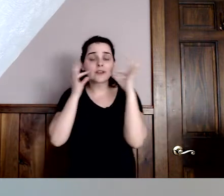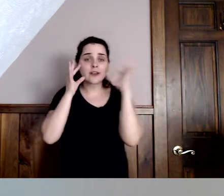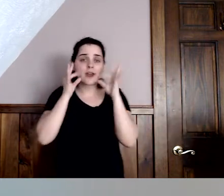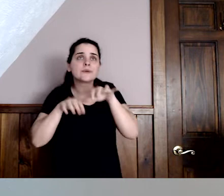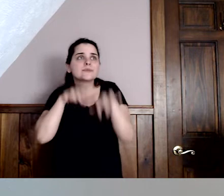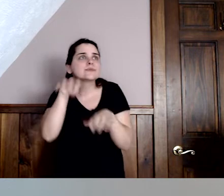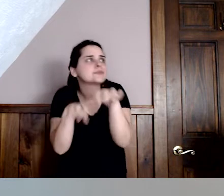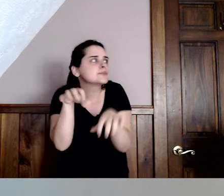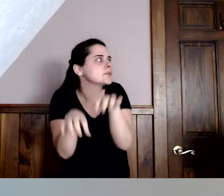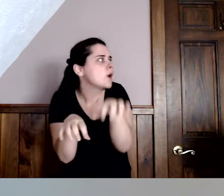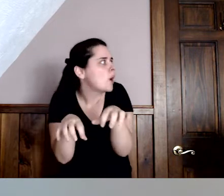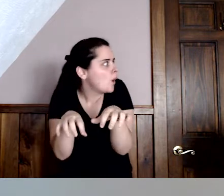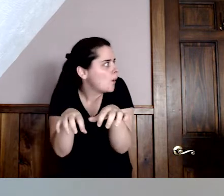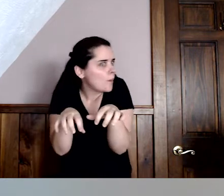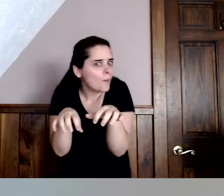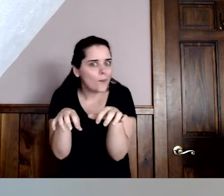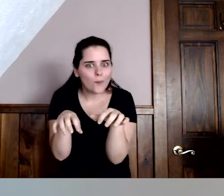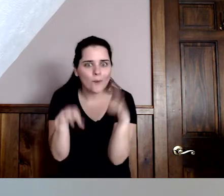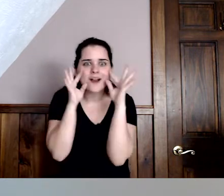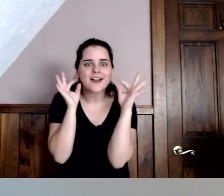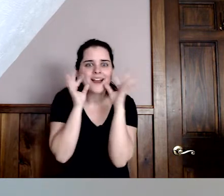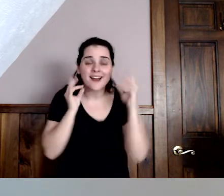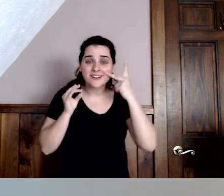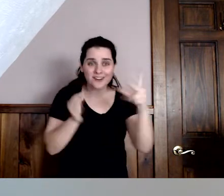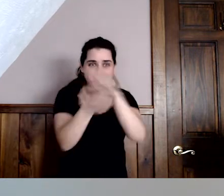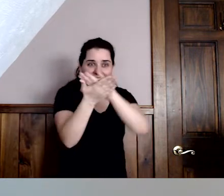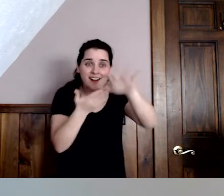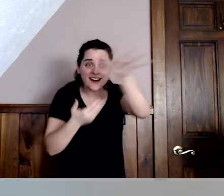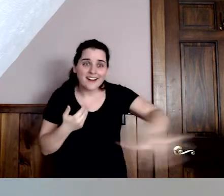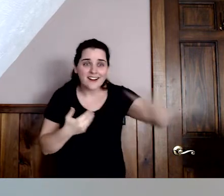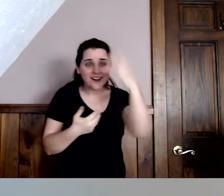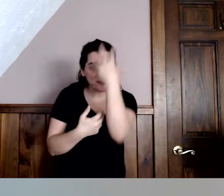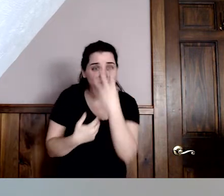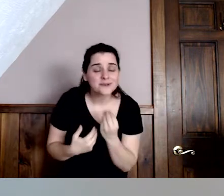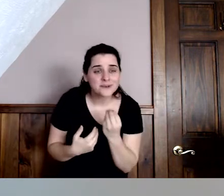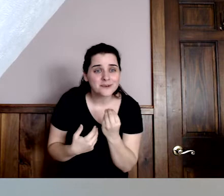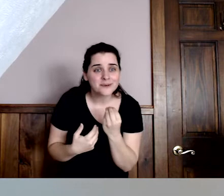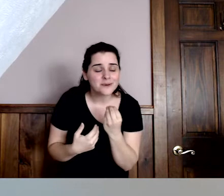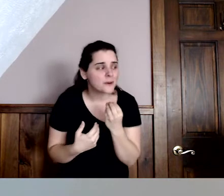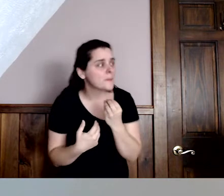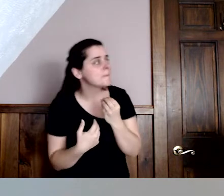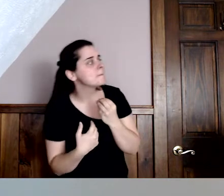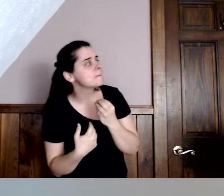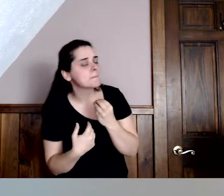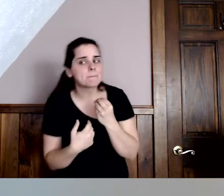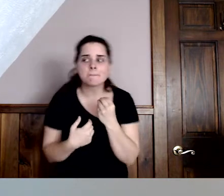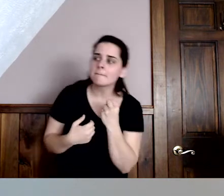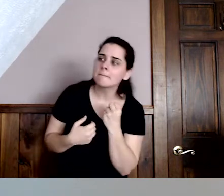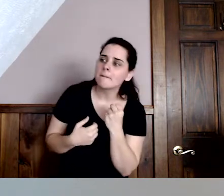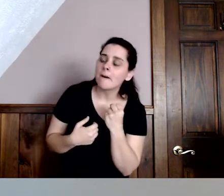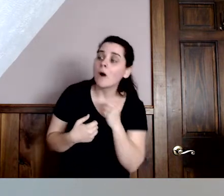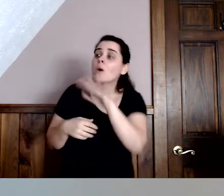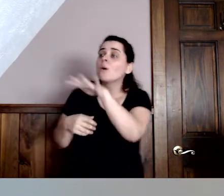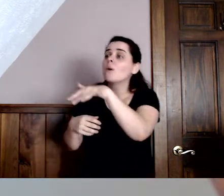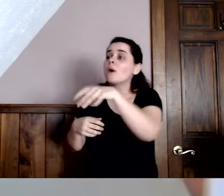Cat saw a nice place to sleep. Little Skunk, I have a kiss for Little Bear.